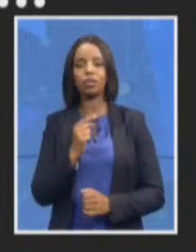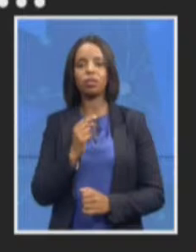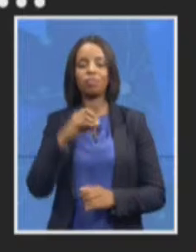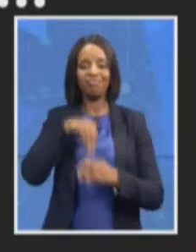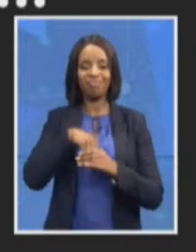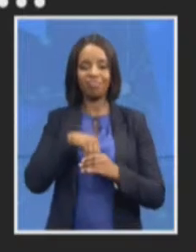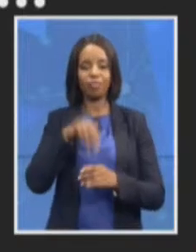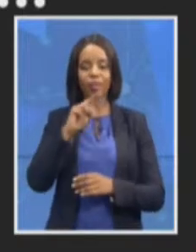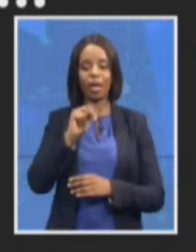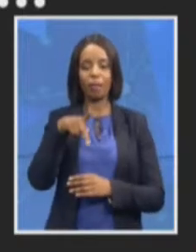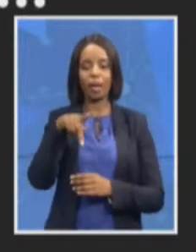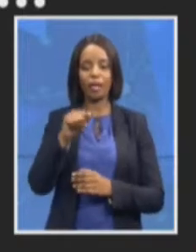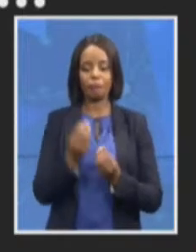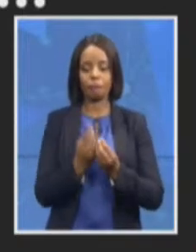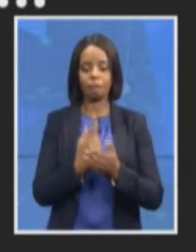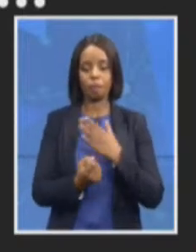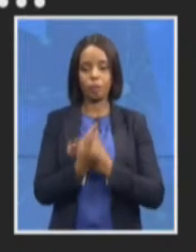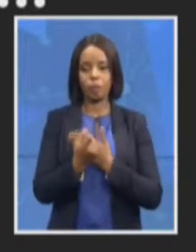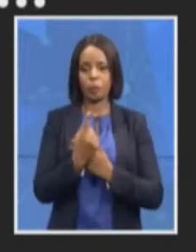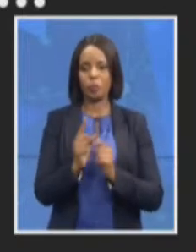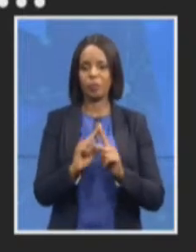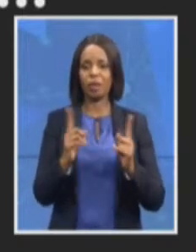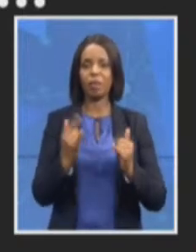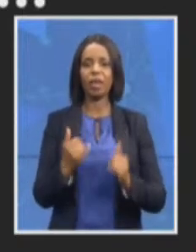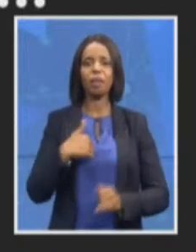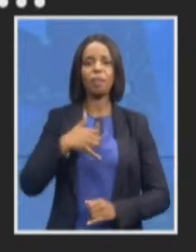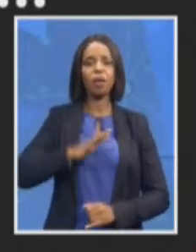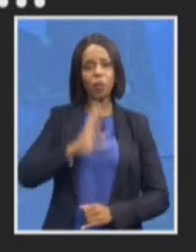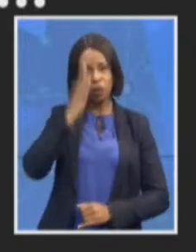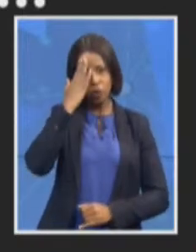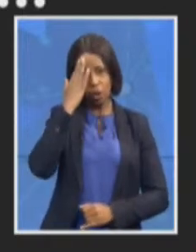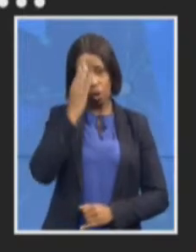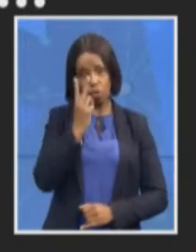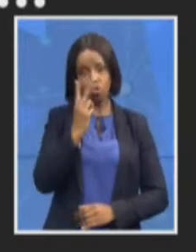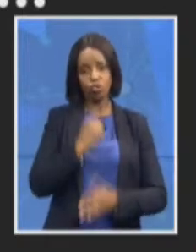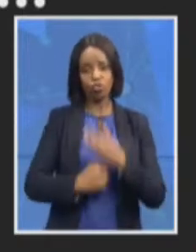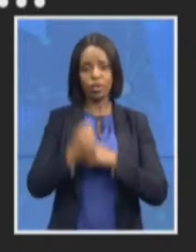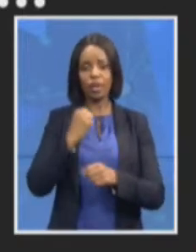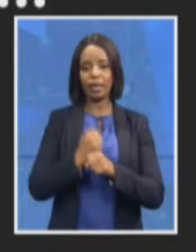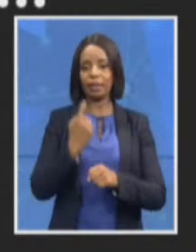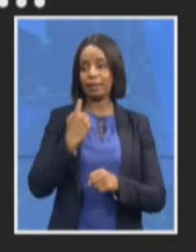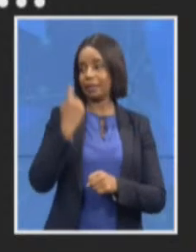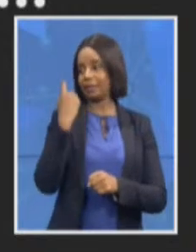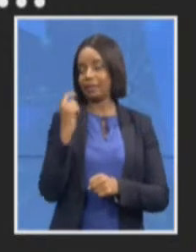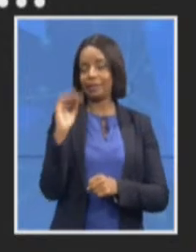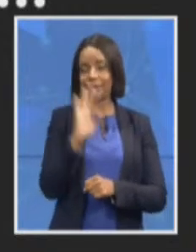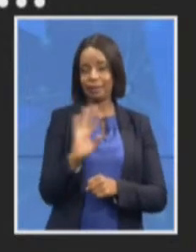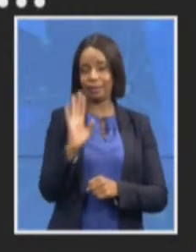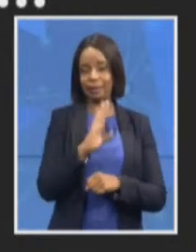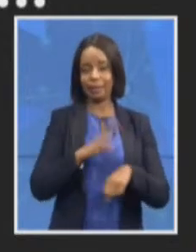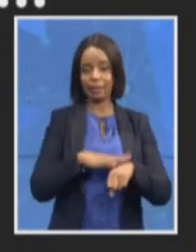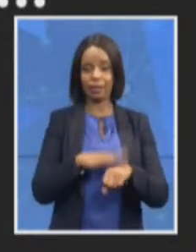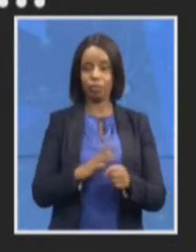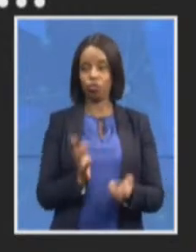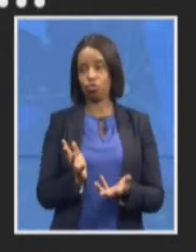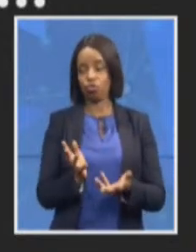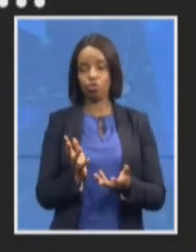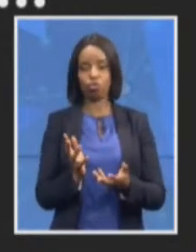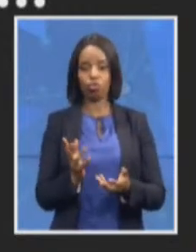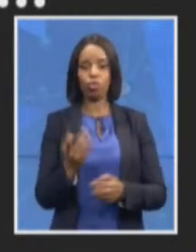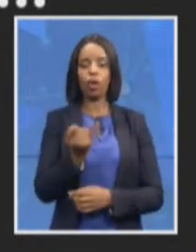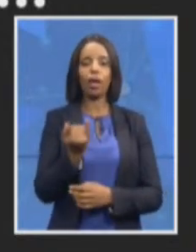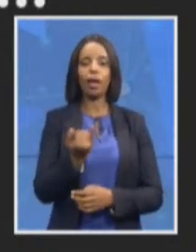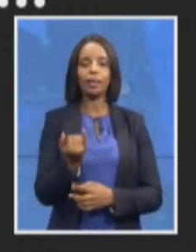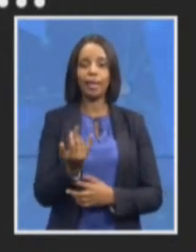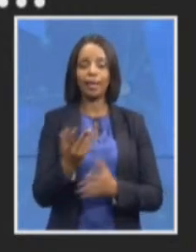have done differently in this time are there instances where you could have for example intervened to ensure high profile cases are